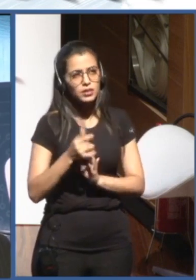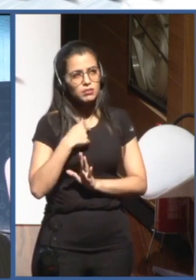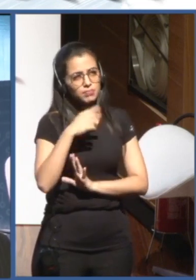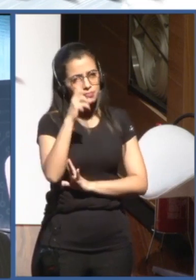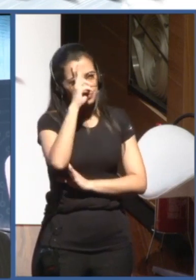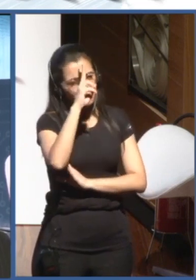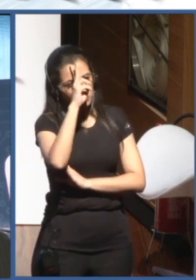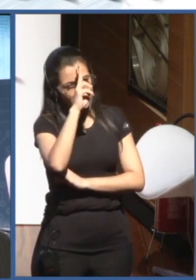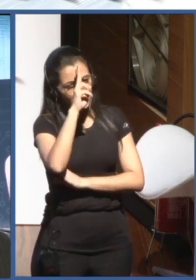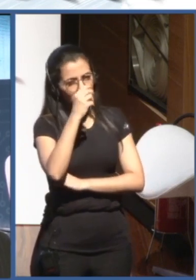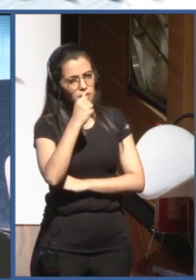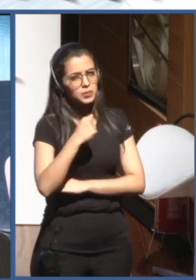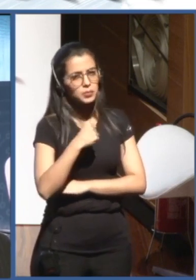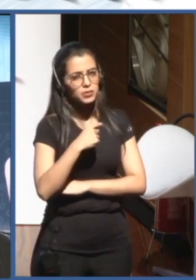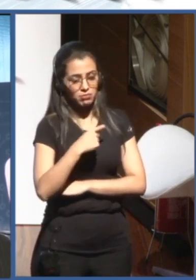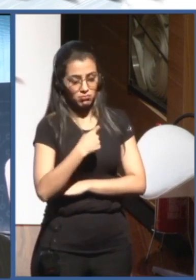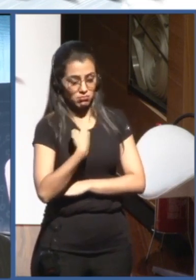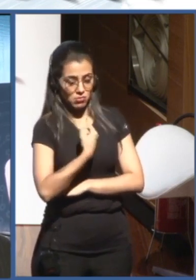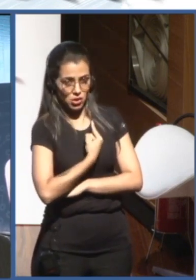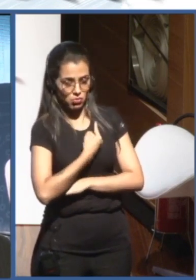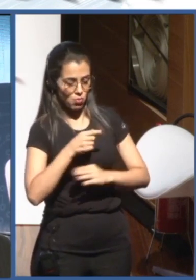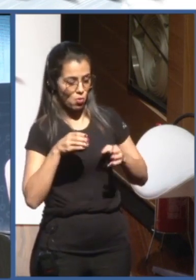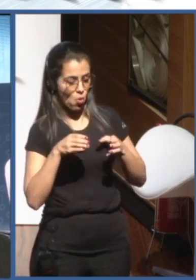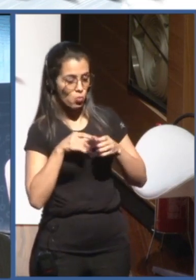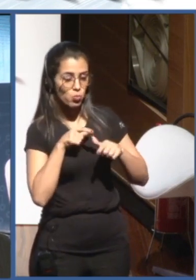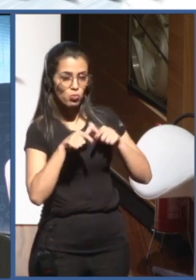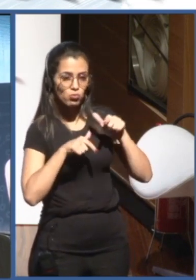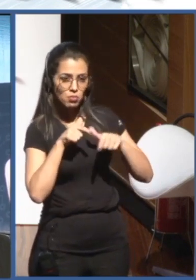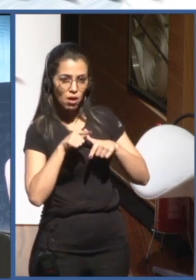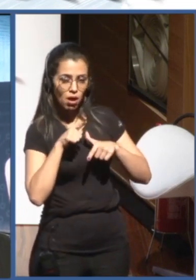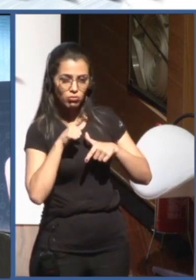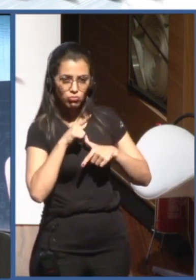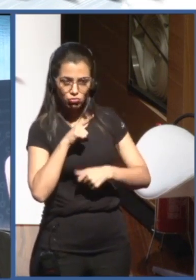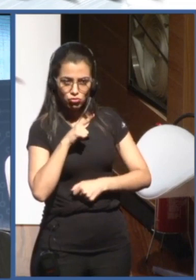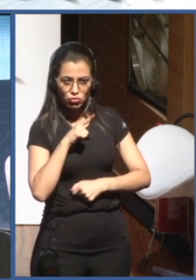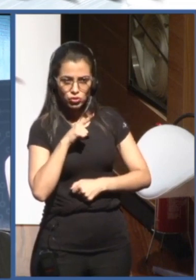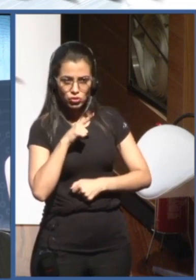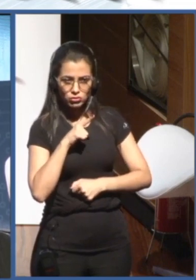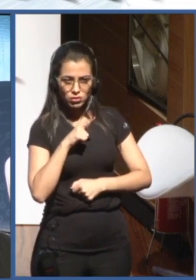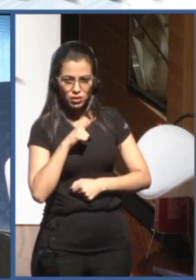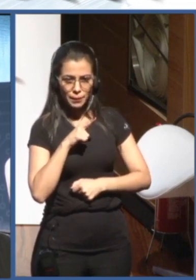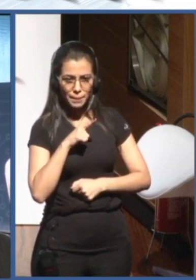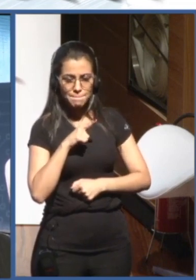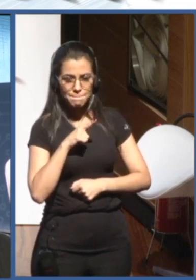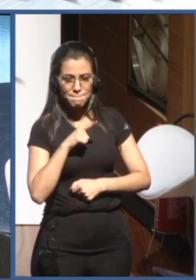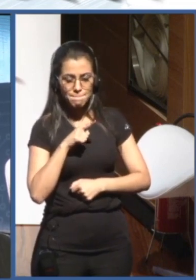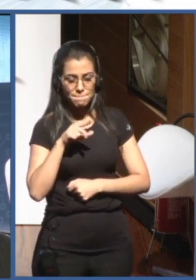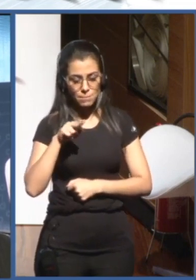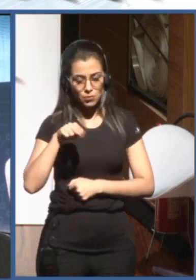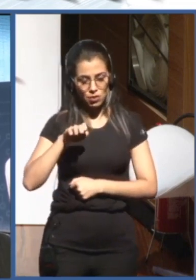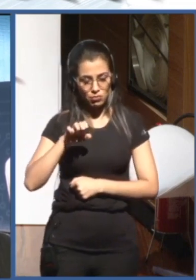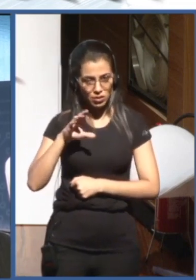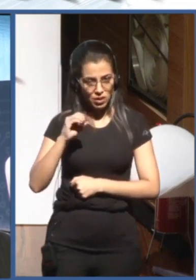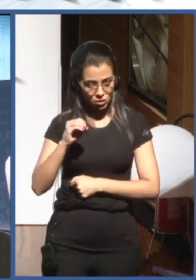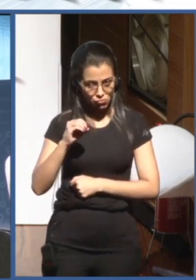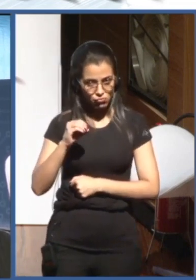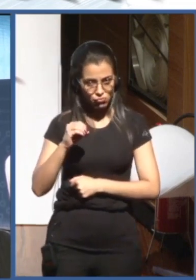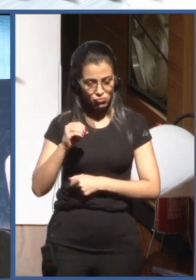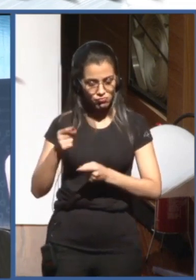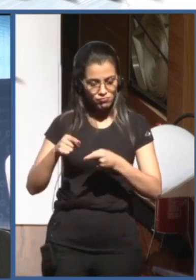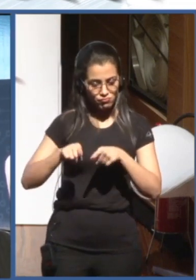working groups also established within the Broadband Commission, and UNESCO was happy to join as well. But